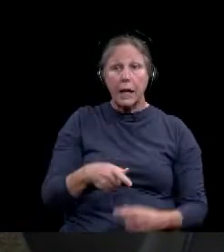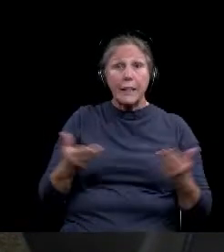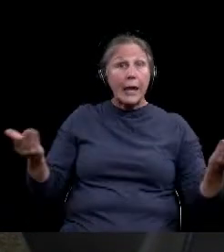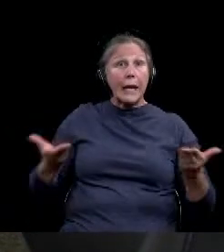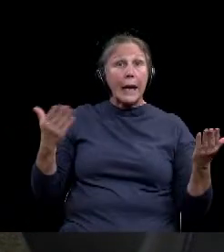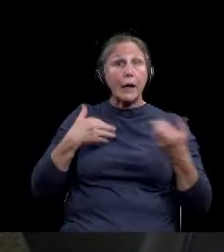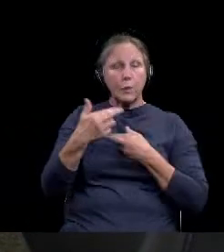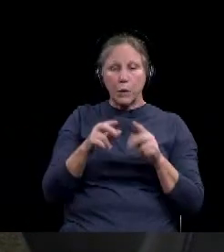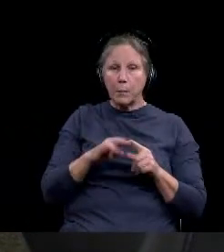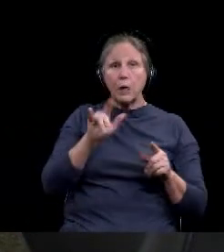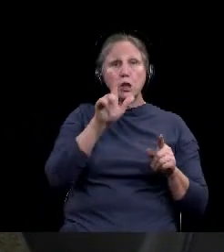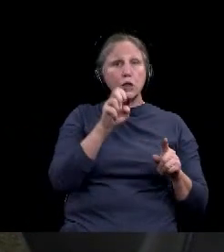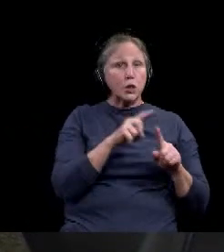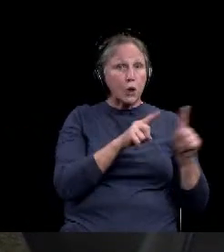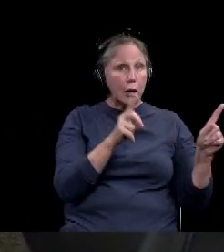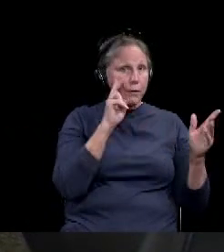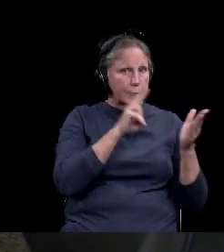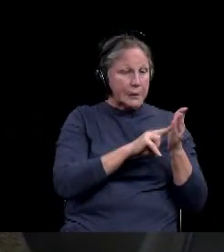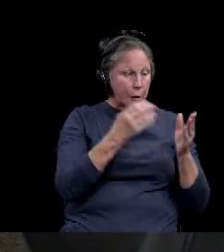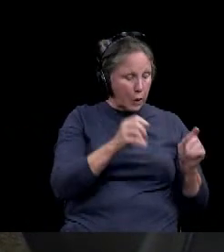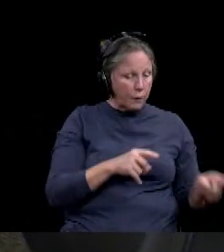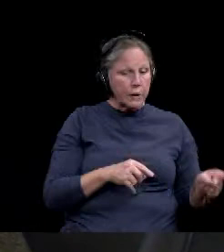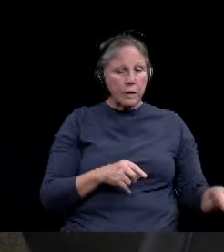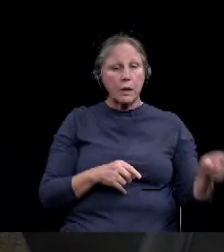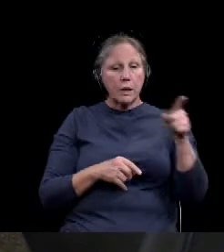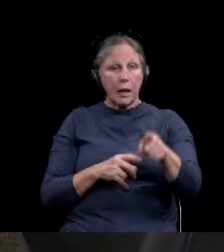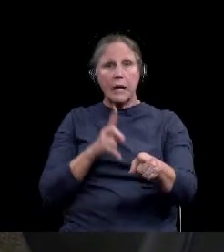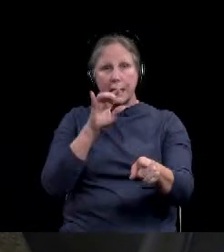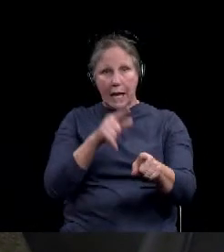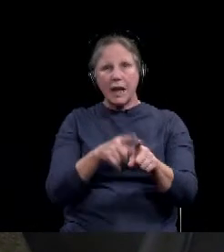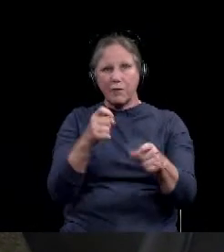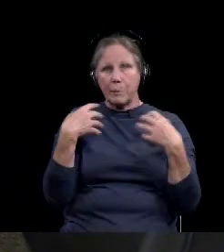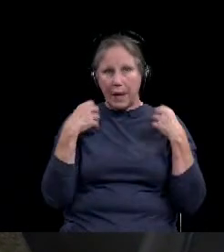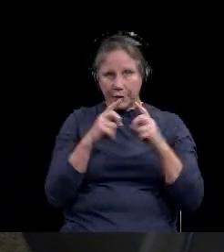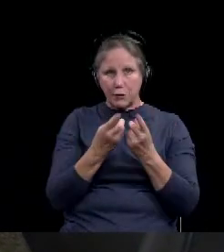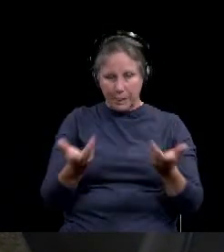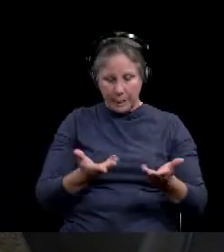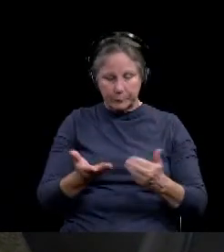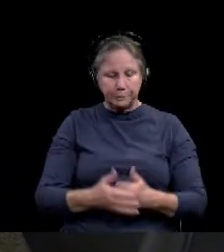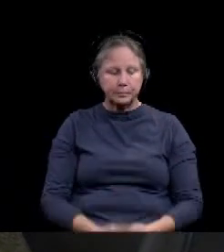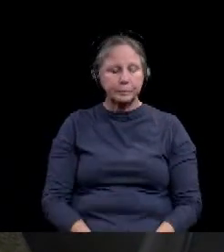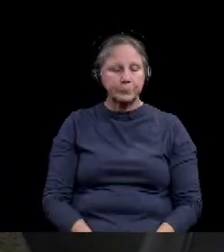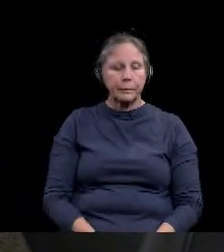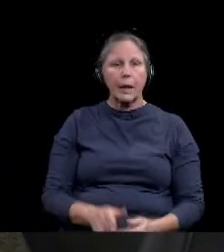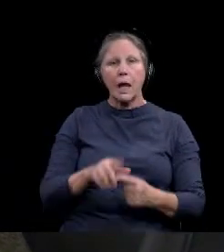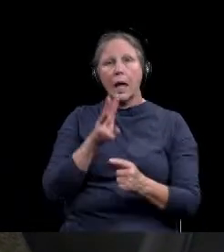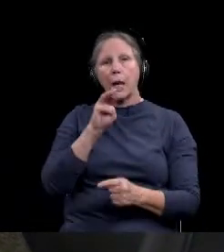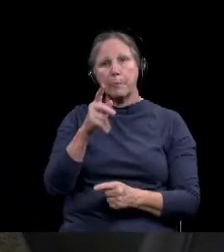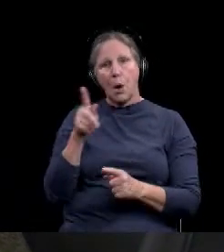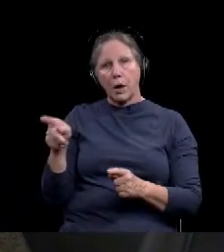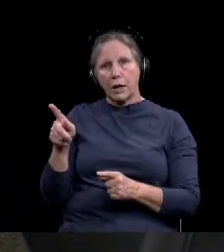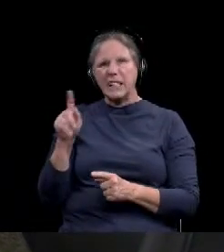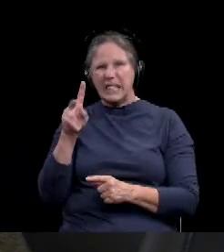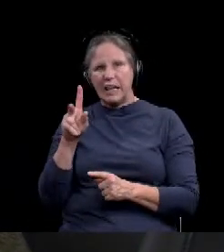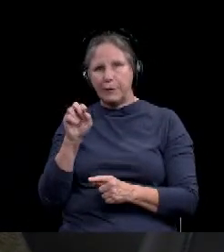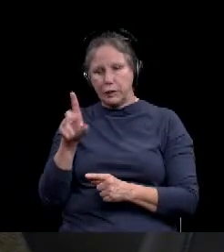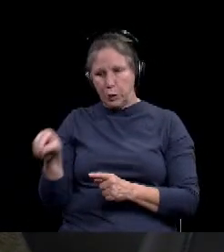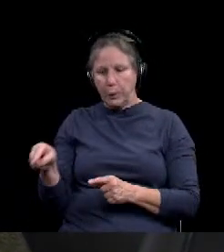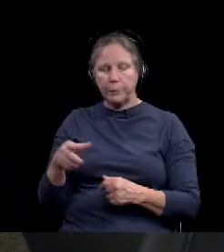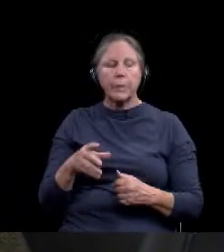Olvera from the city secretary's office, uh, as well as Kelly Crane from the health district here in the office, as well as Mark Randolph from our TV studio.